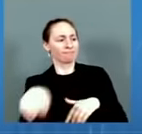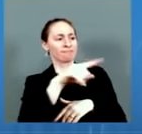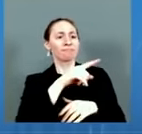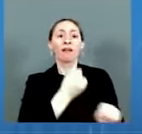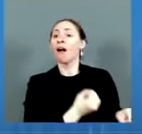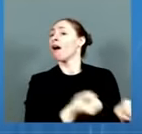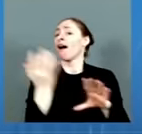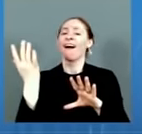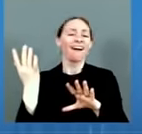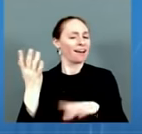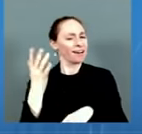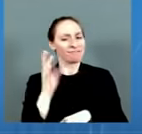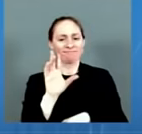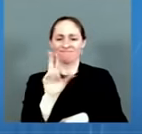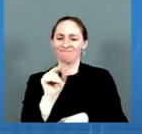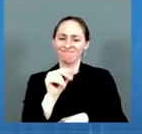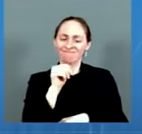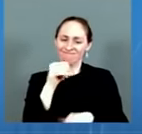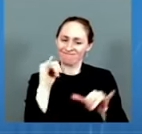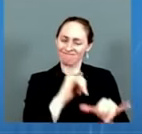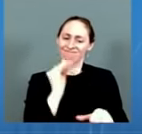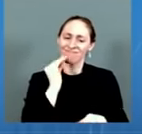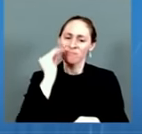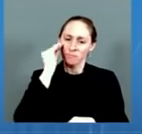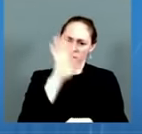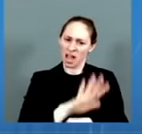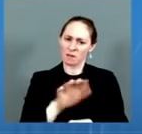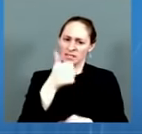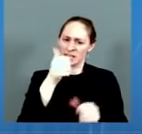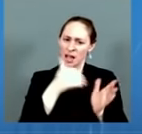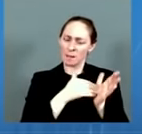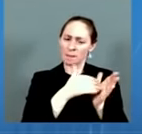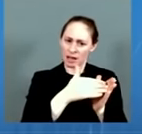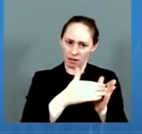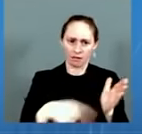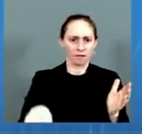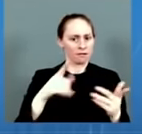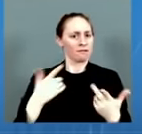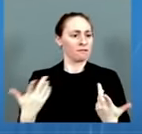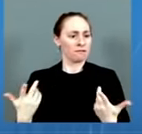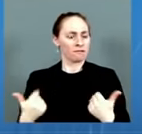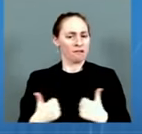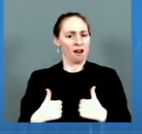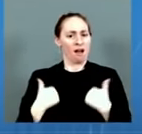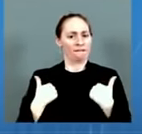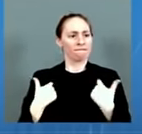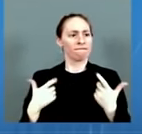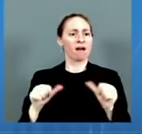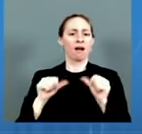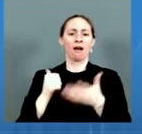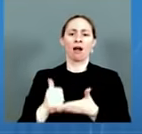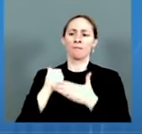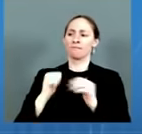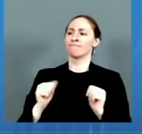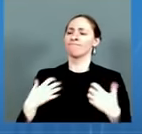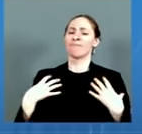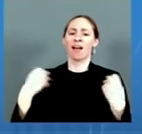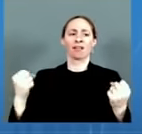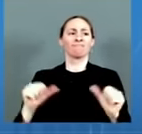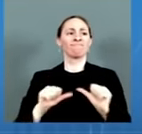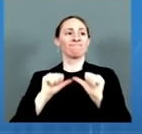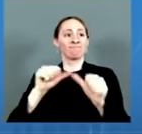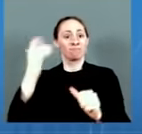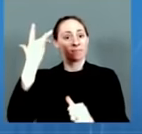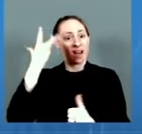American lives saved. That's the power of vaccines. That's why we have worked so hard to get shots in